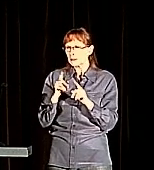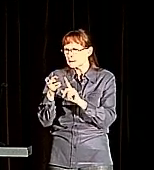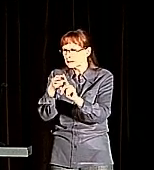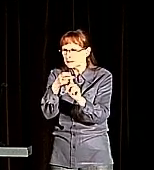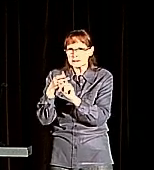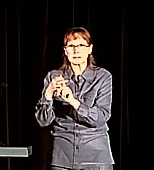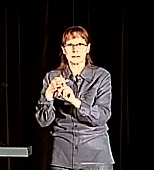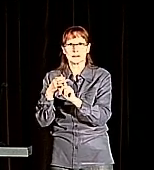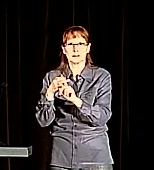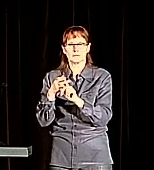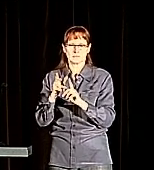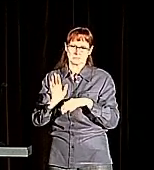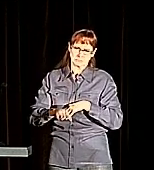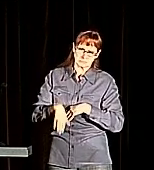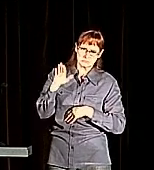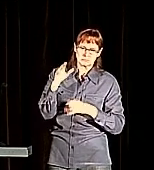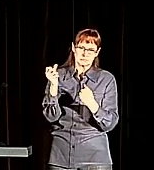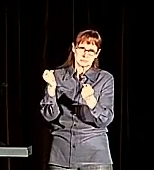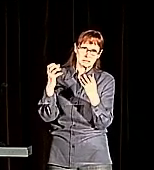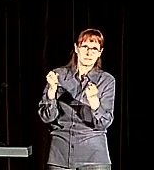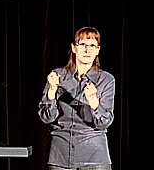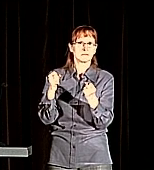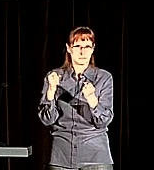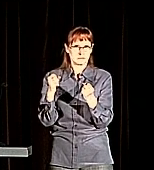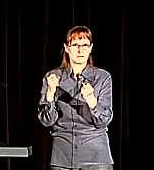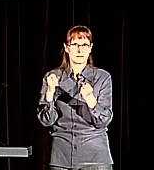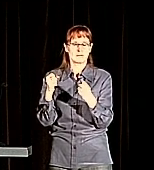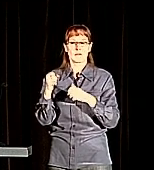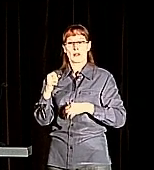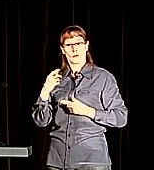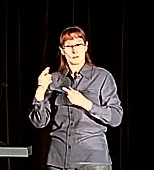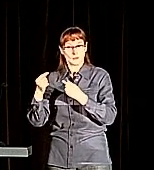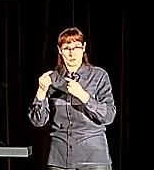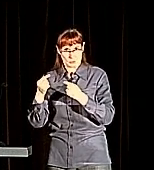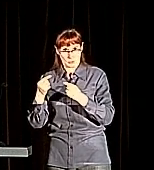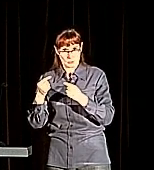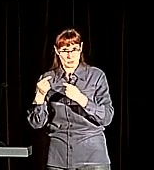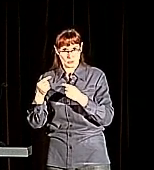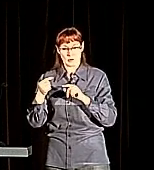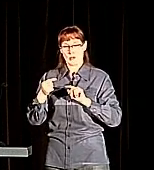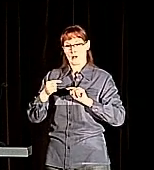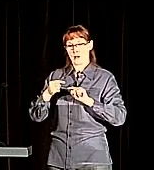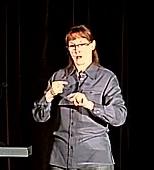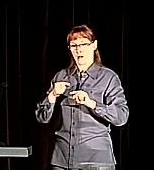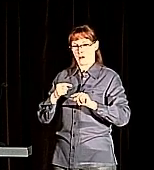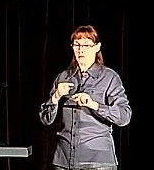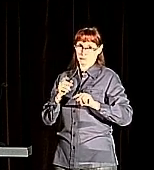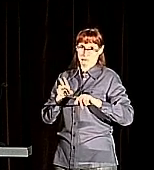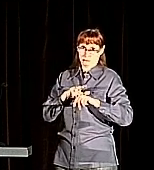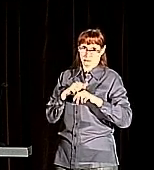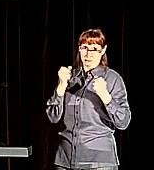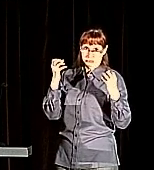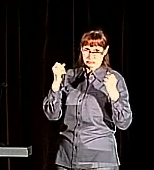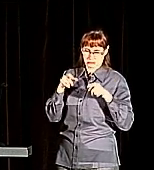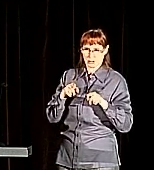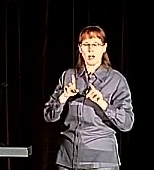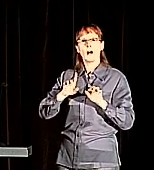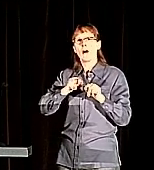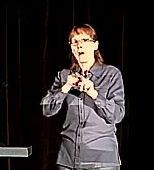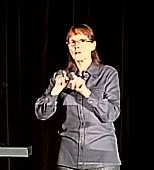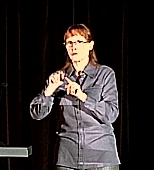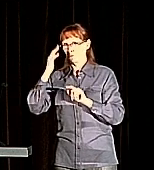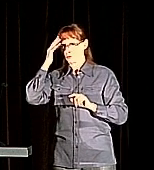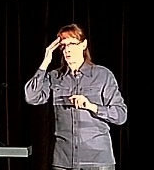And then we had to find not only native deaf signers, but native deaf signers who work in the scientific scientific field, which is